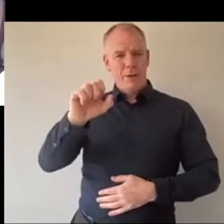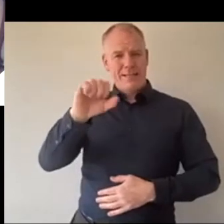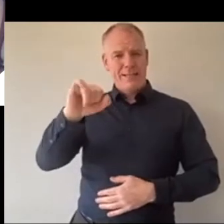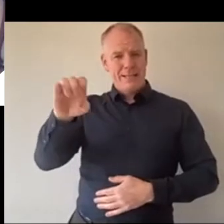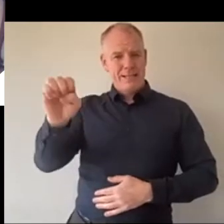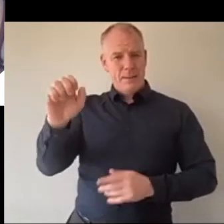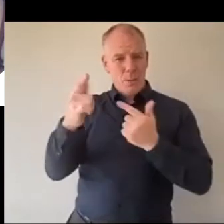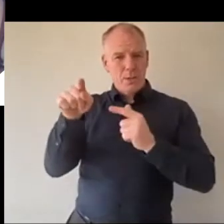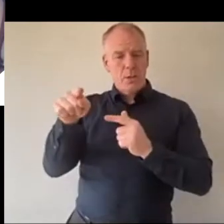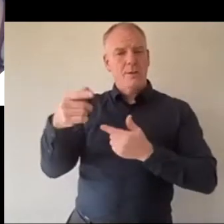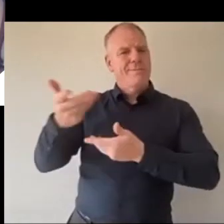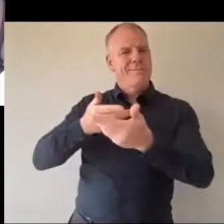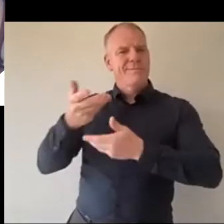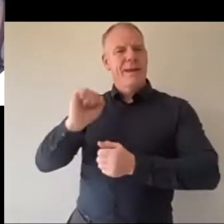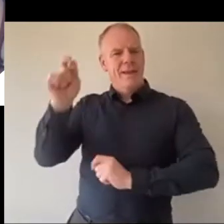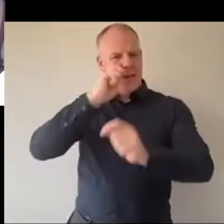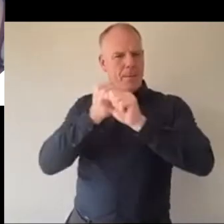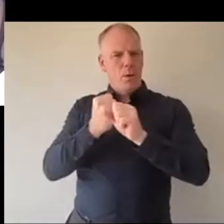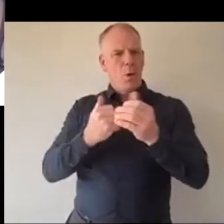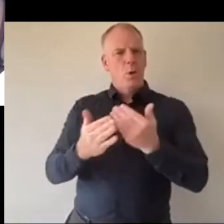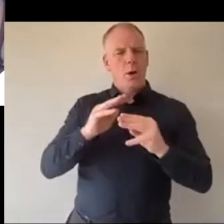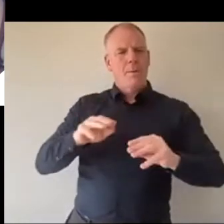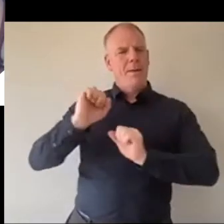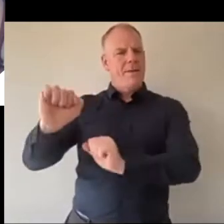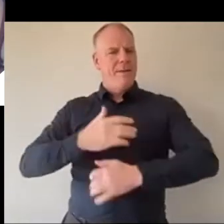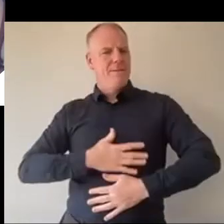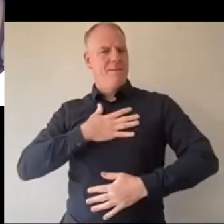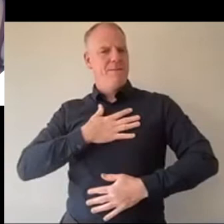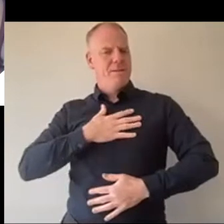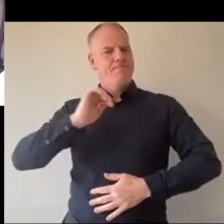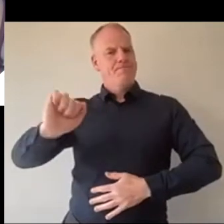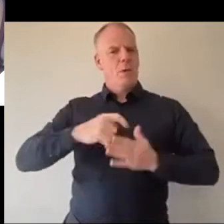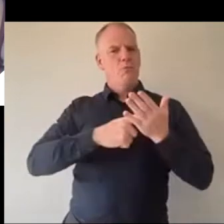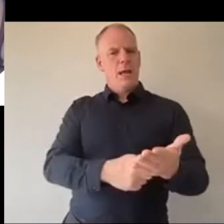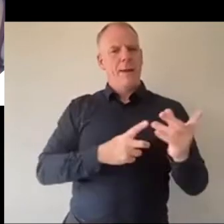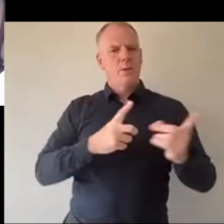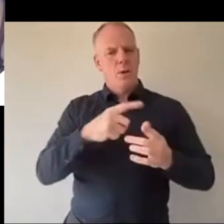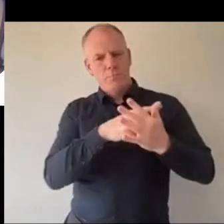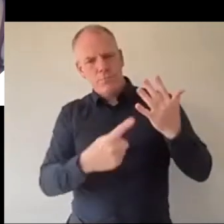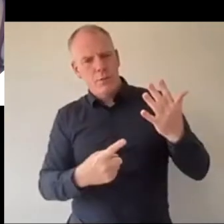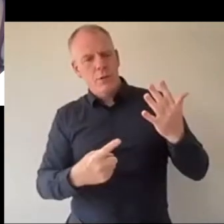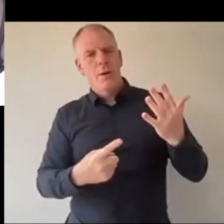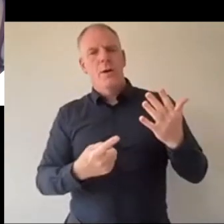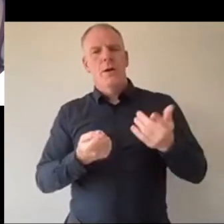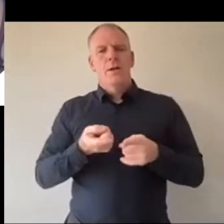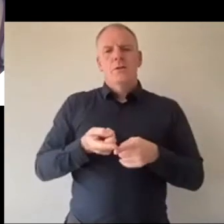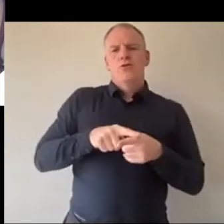get his thoughts on young people of how they viewed what he would recommend and suggest so just a quick